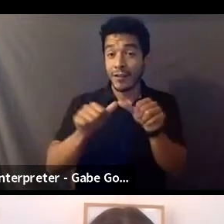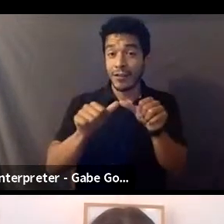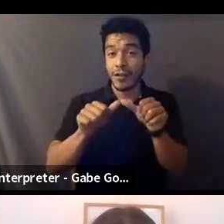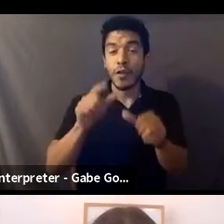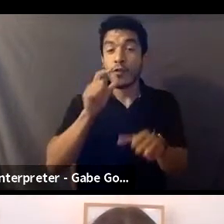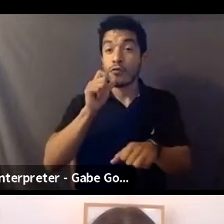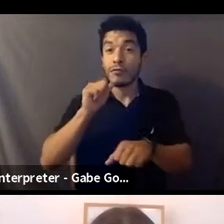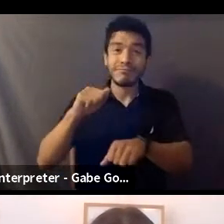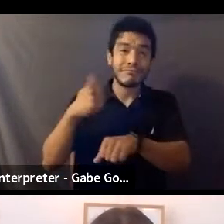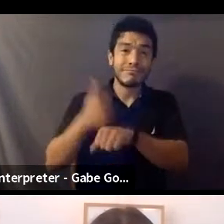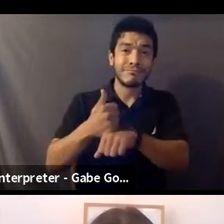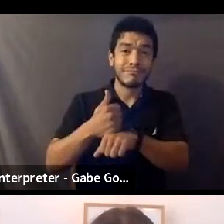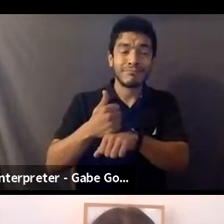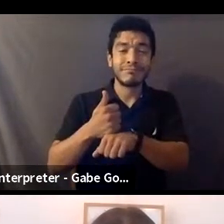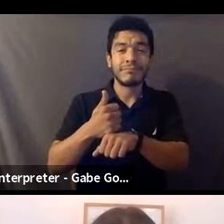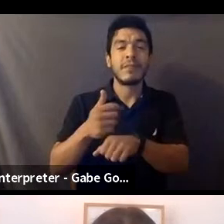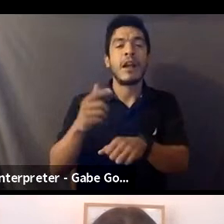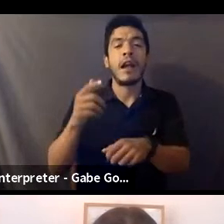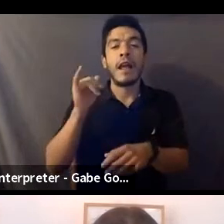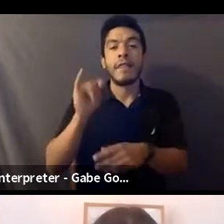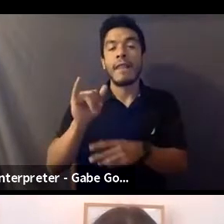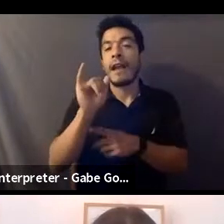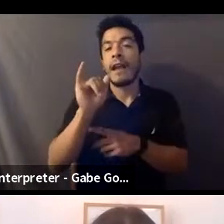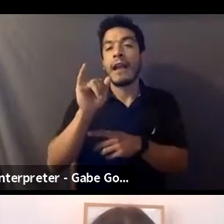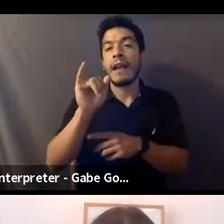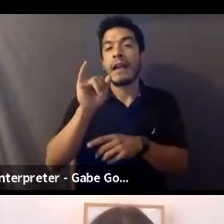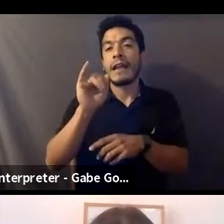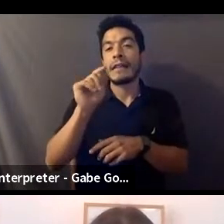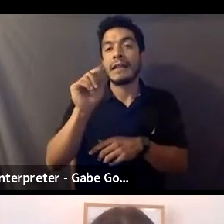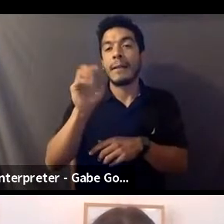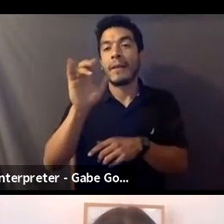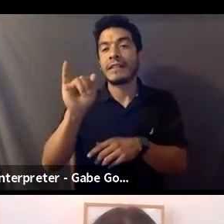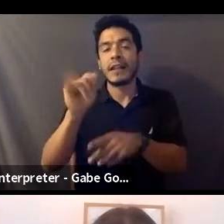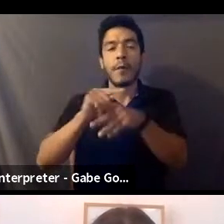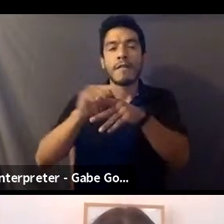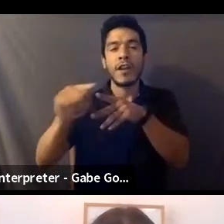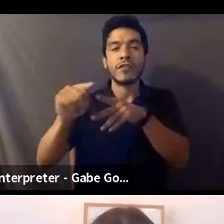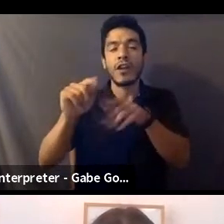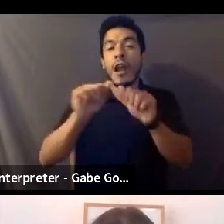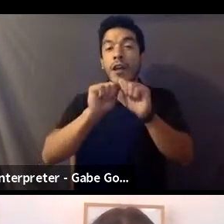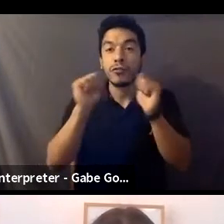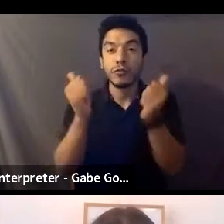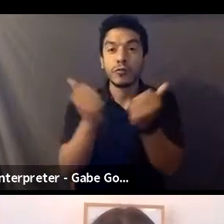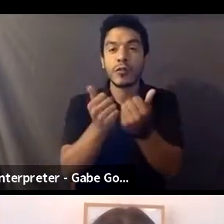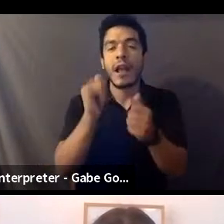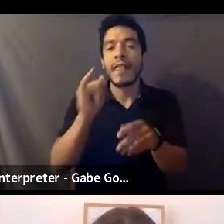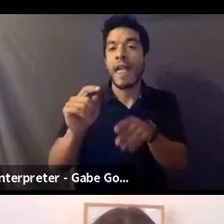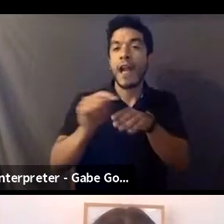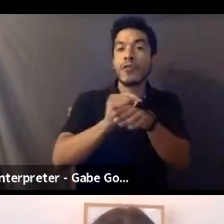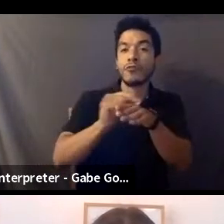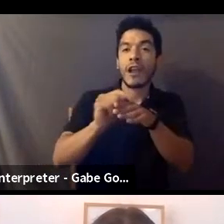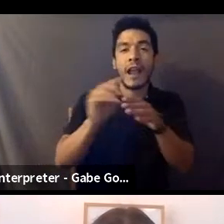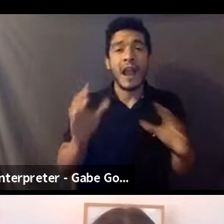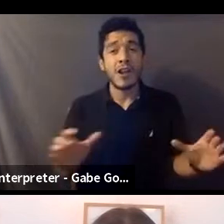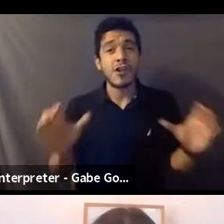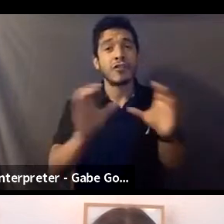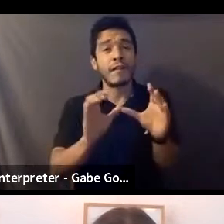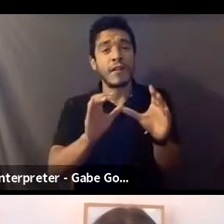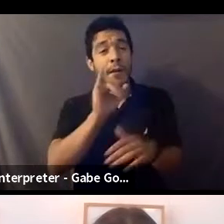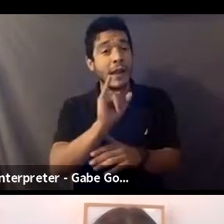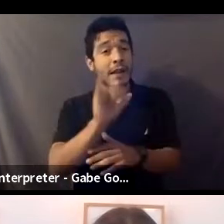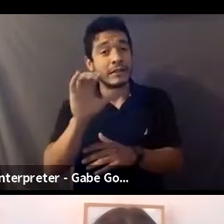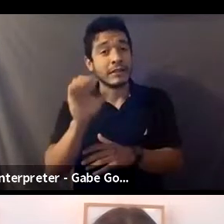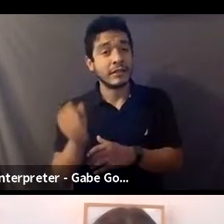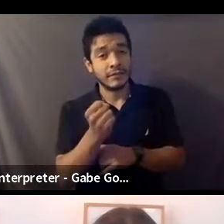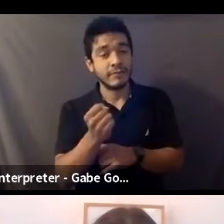founder of Intimacy Professionals Association, which trains and certifies intimacy coordinators. Additionally, IPA